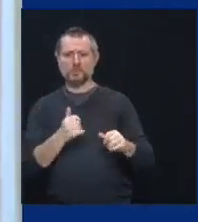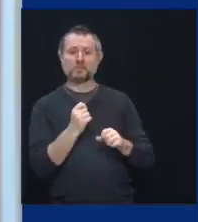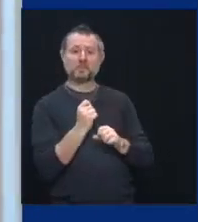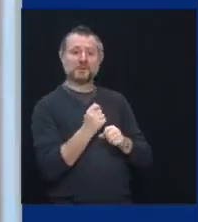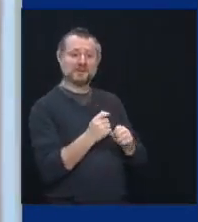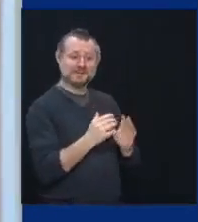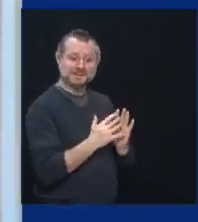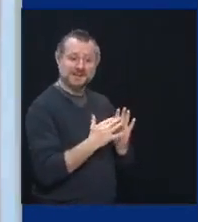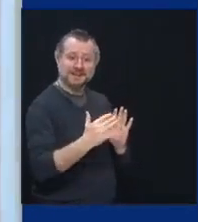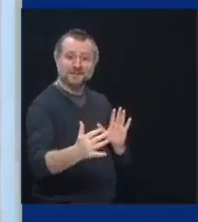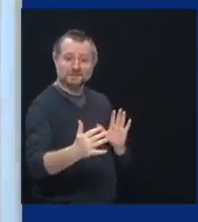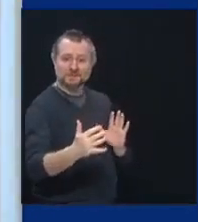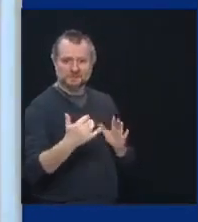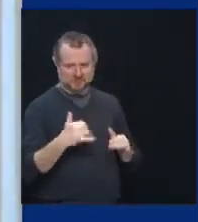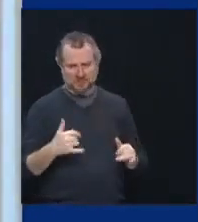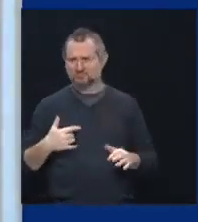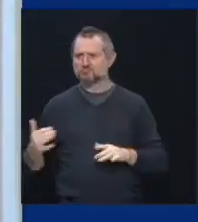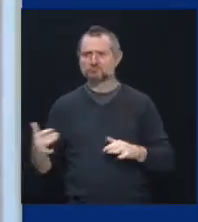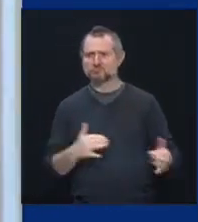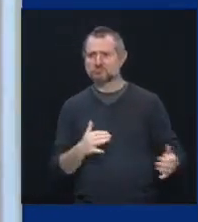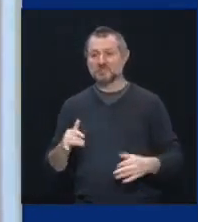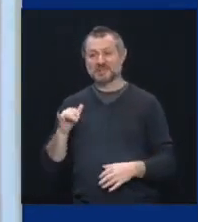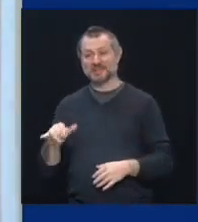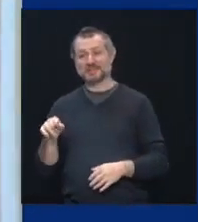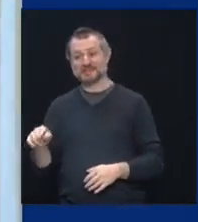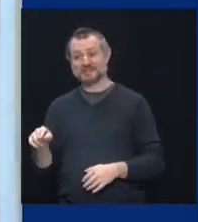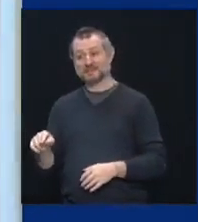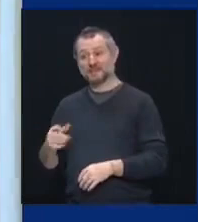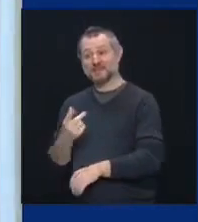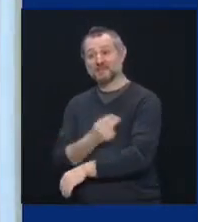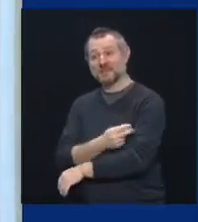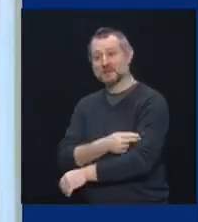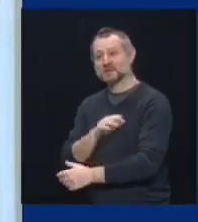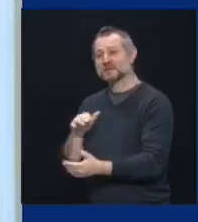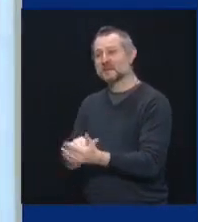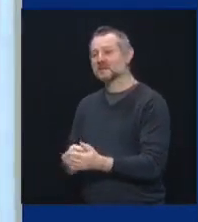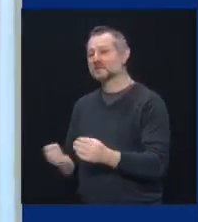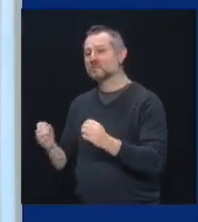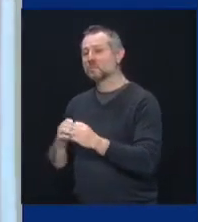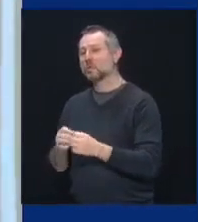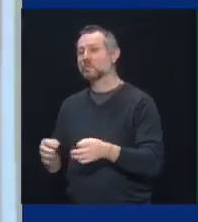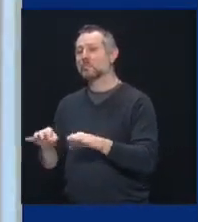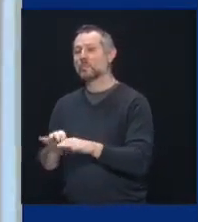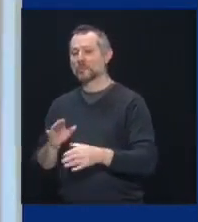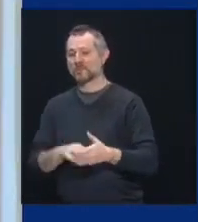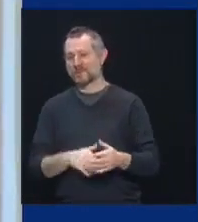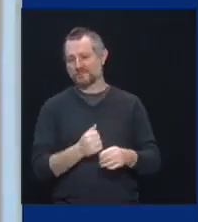that in our opinion is bigger than baseball. And, and, and thank you for that. Uh,